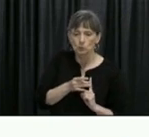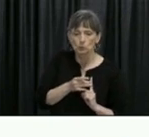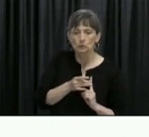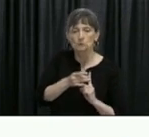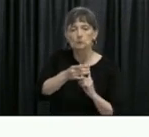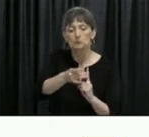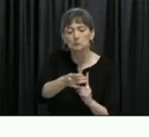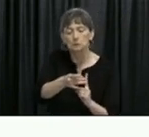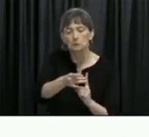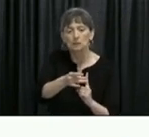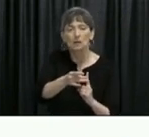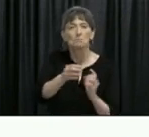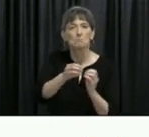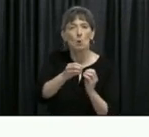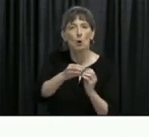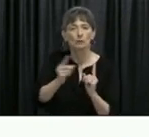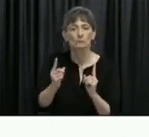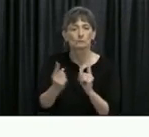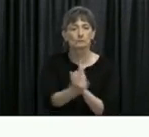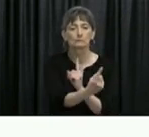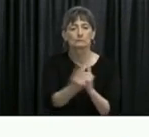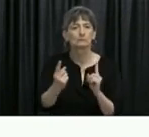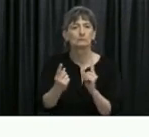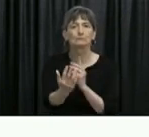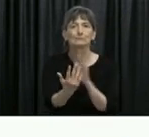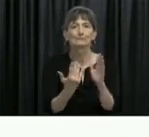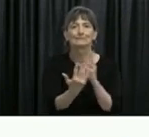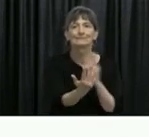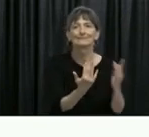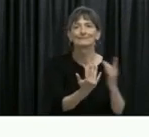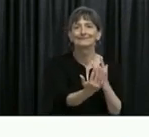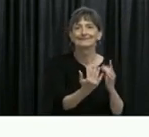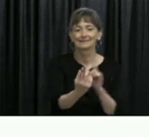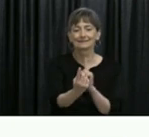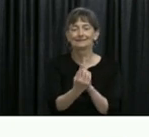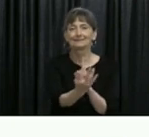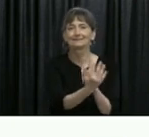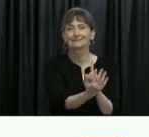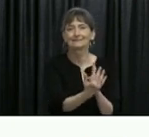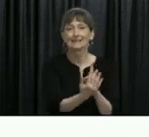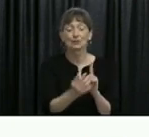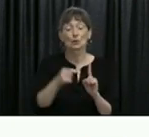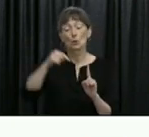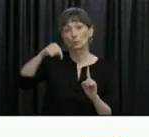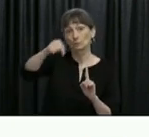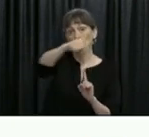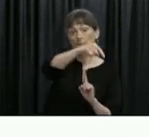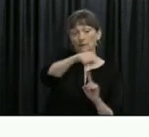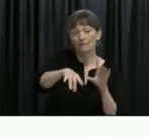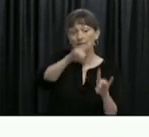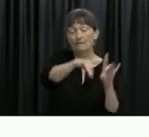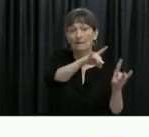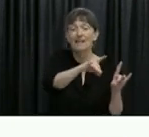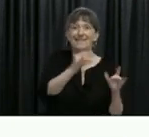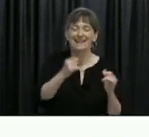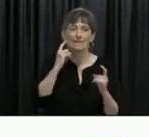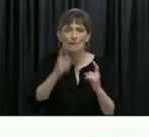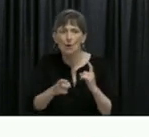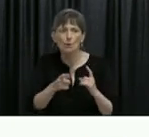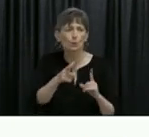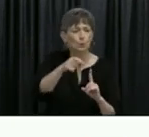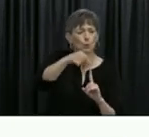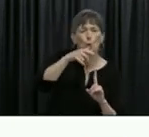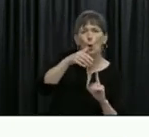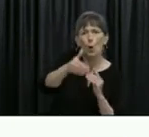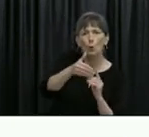number of contacts. So, what contact tracing does is that if you can identify these individuals, a way of preventing spread